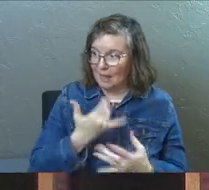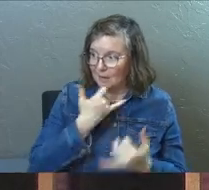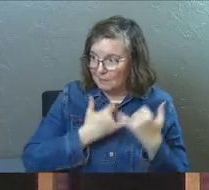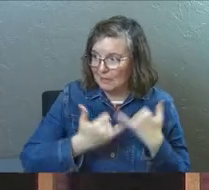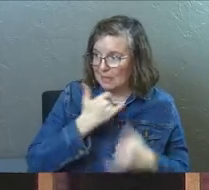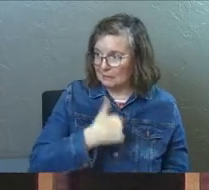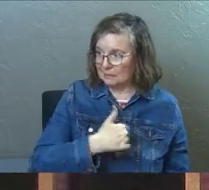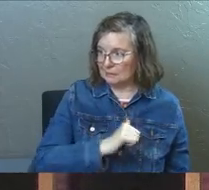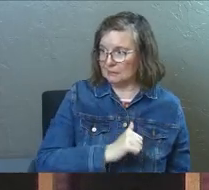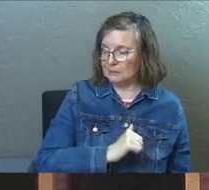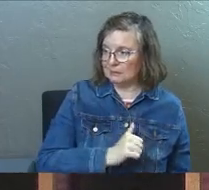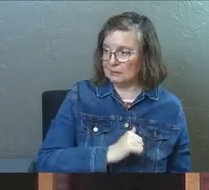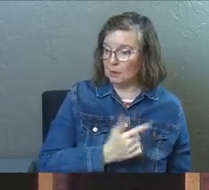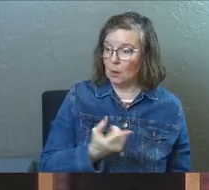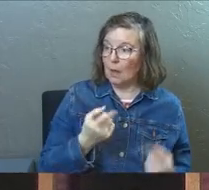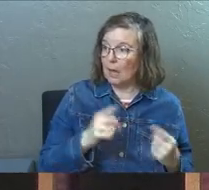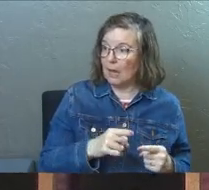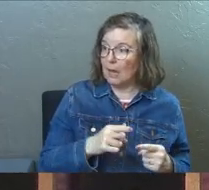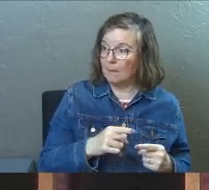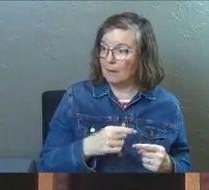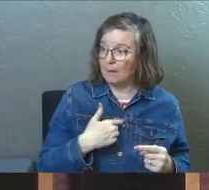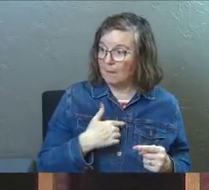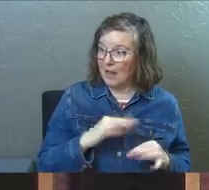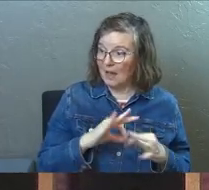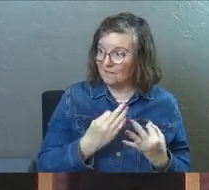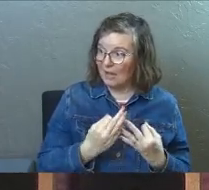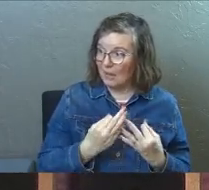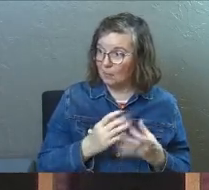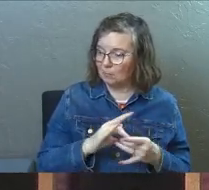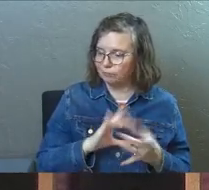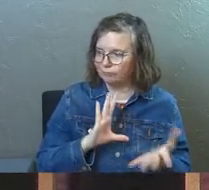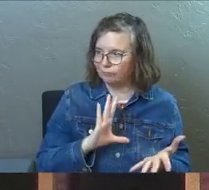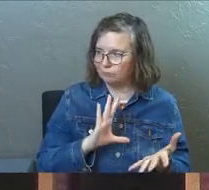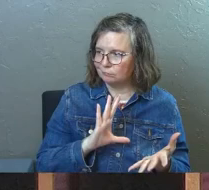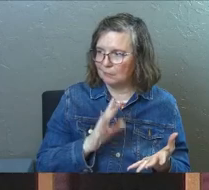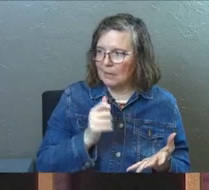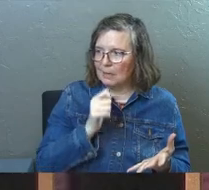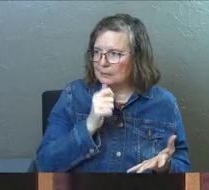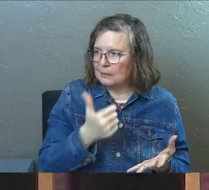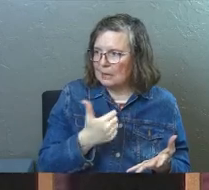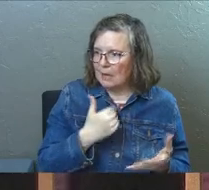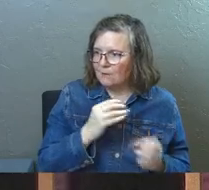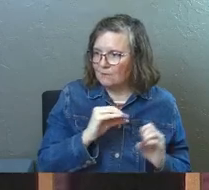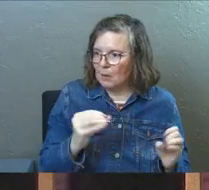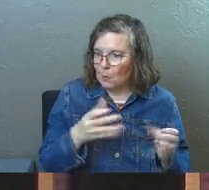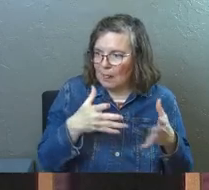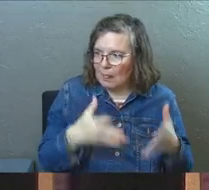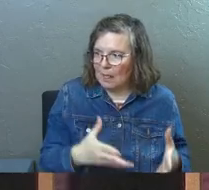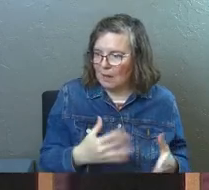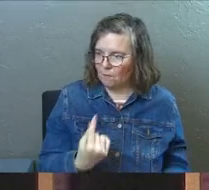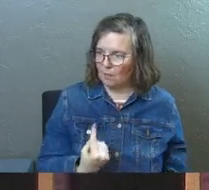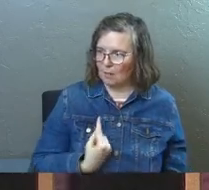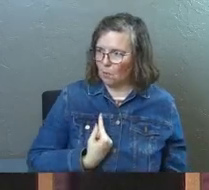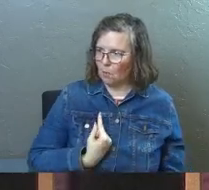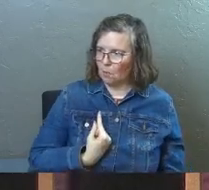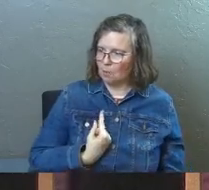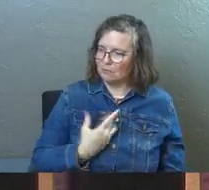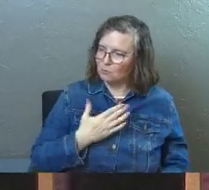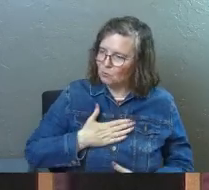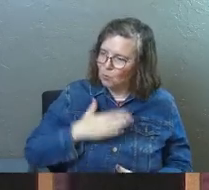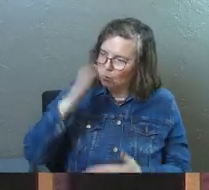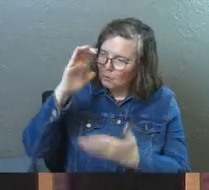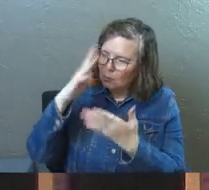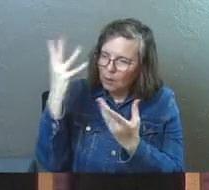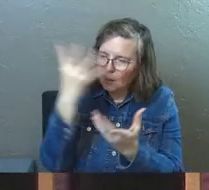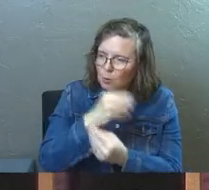lot of mistakes to where I lost my family and didn't have anybody. So enjoy your beautiful